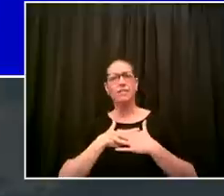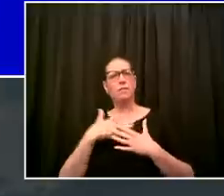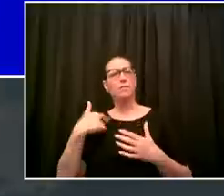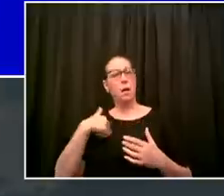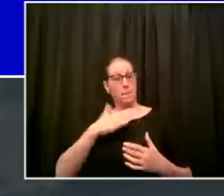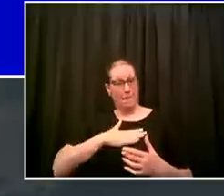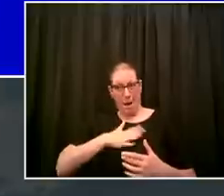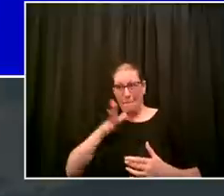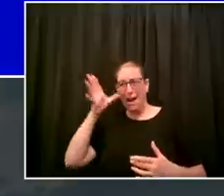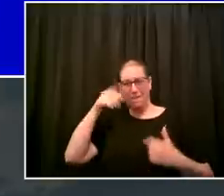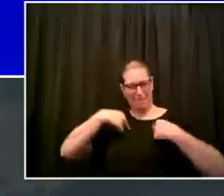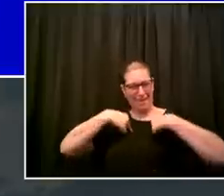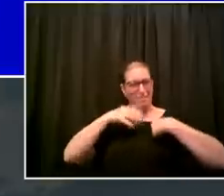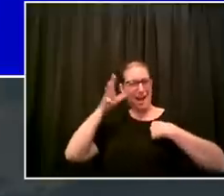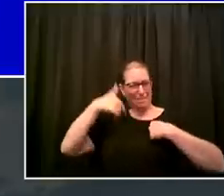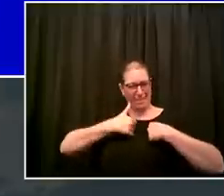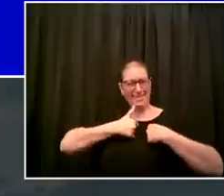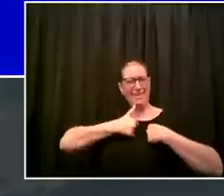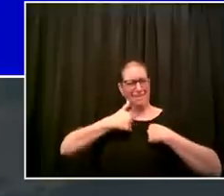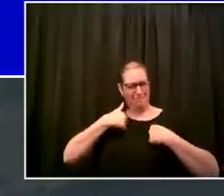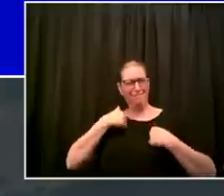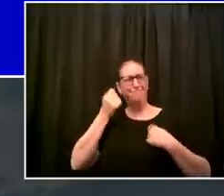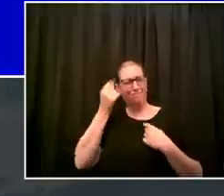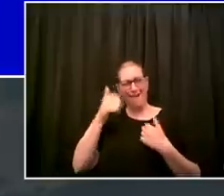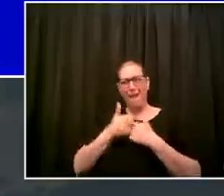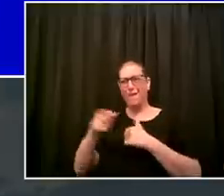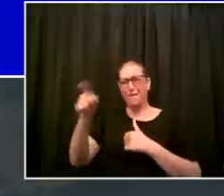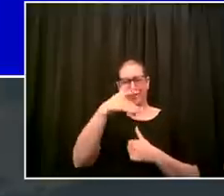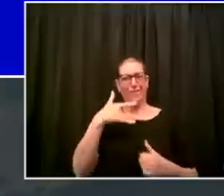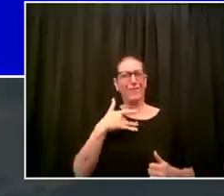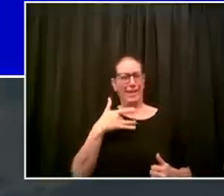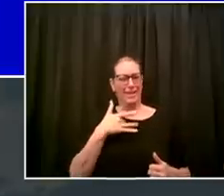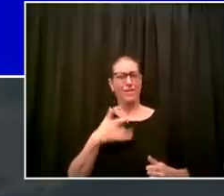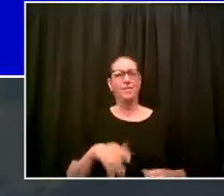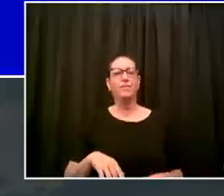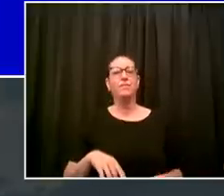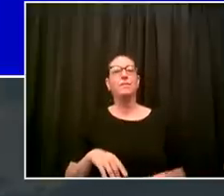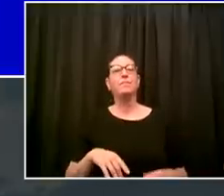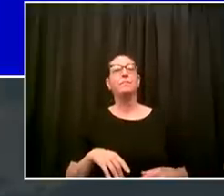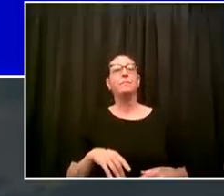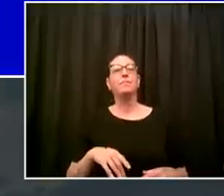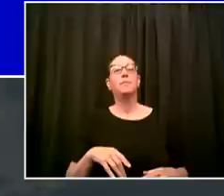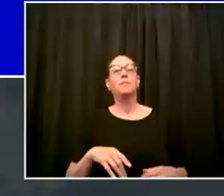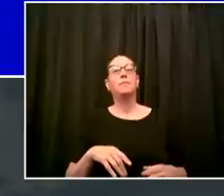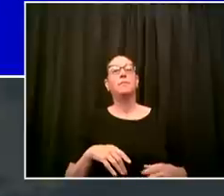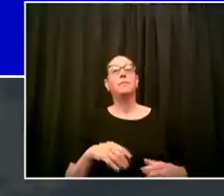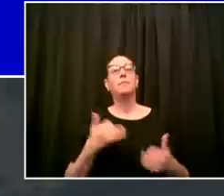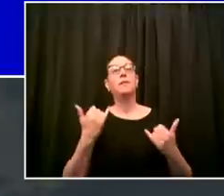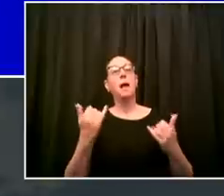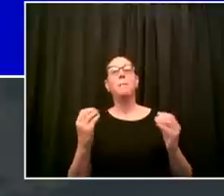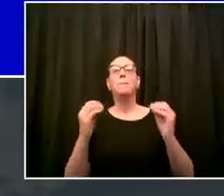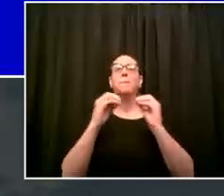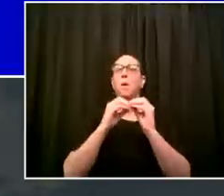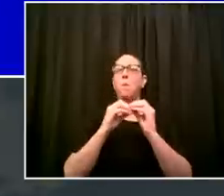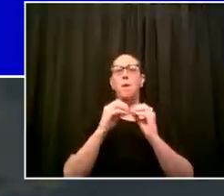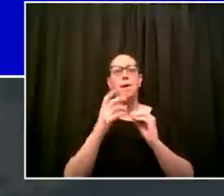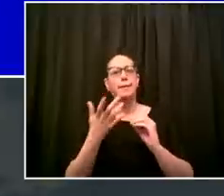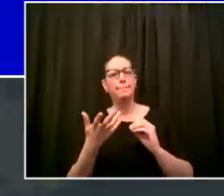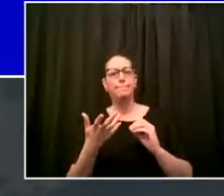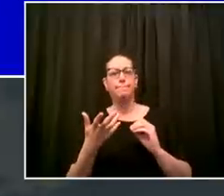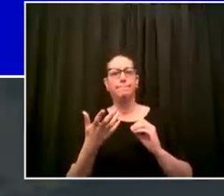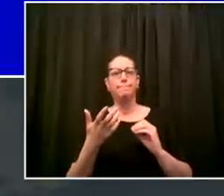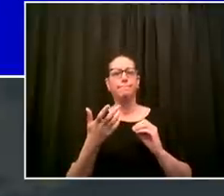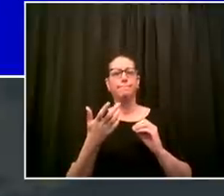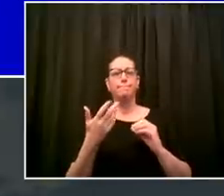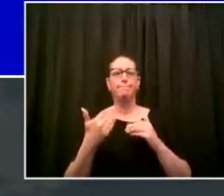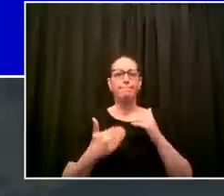topics that a little more mundane to say the least but things that still mattered every day new yorkers and our quality of life and what we deal with